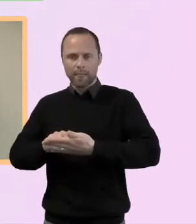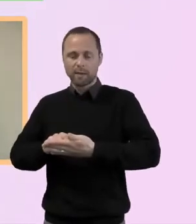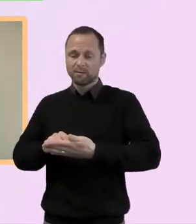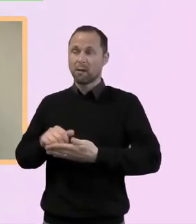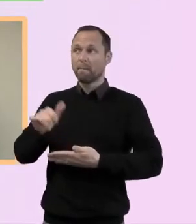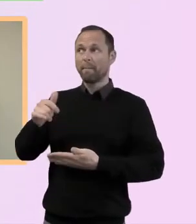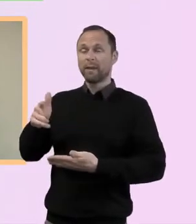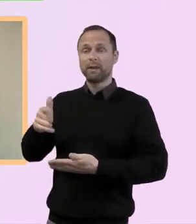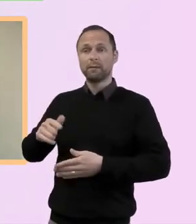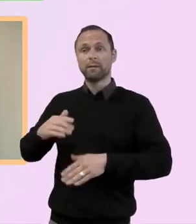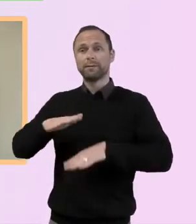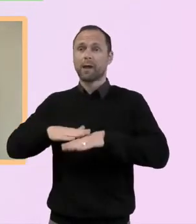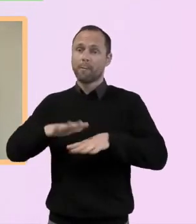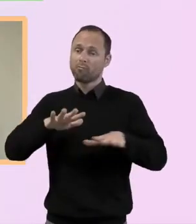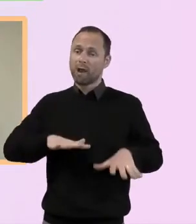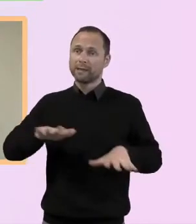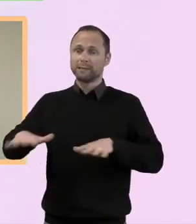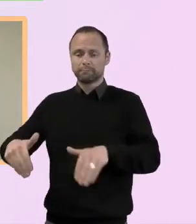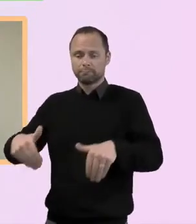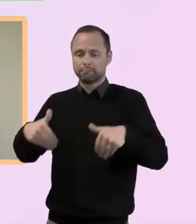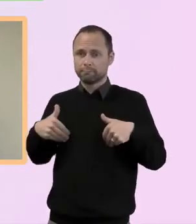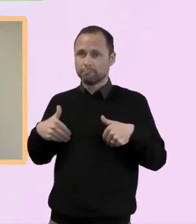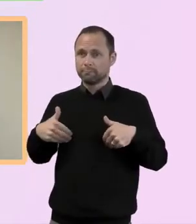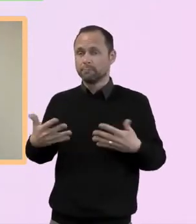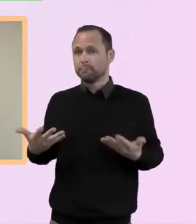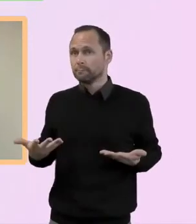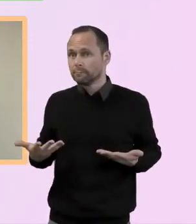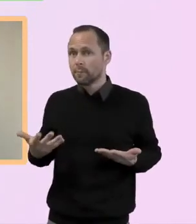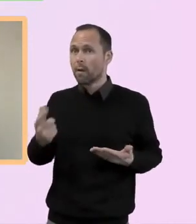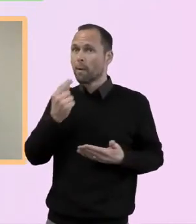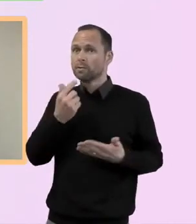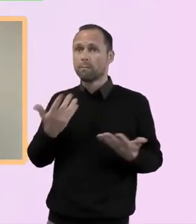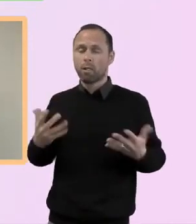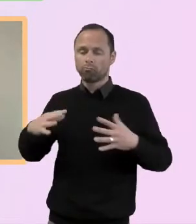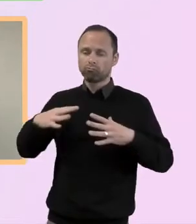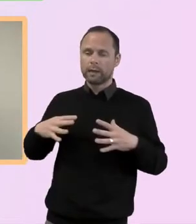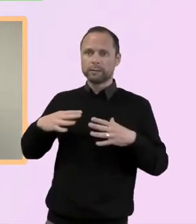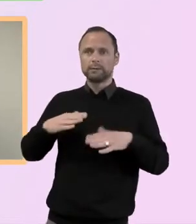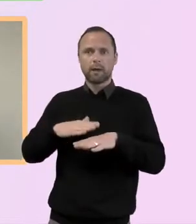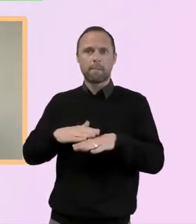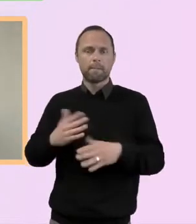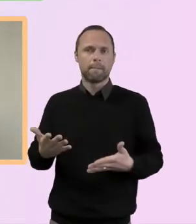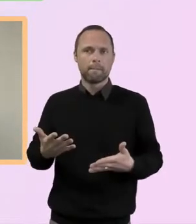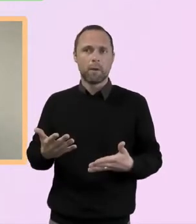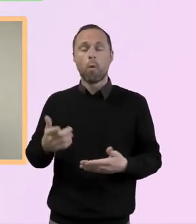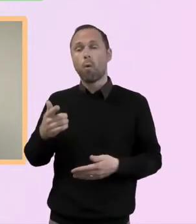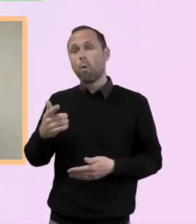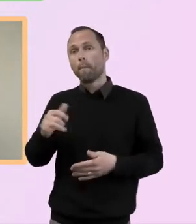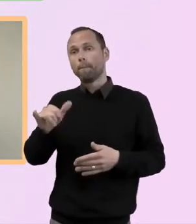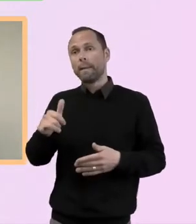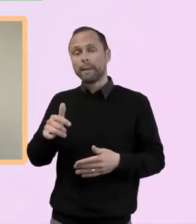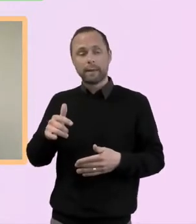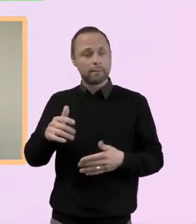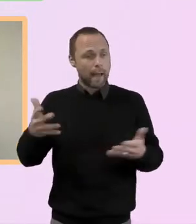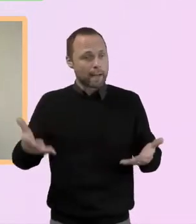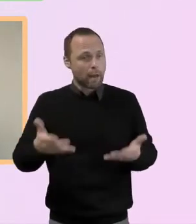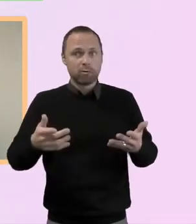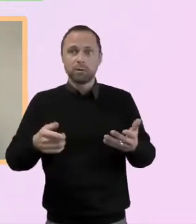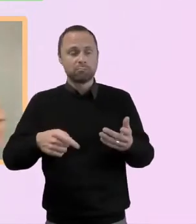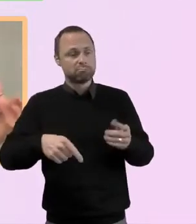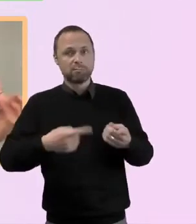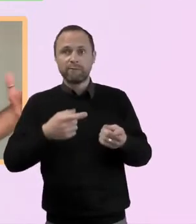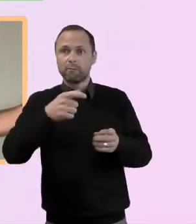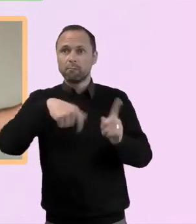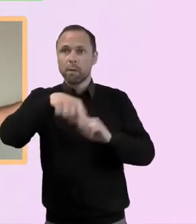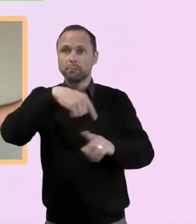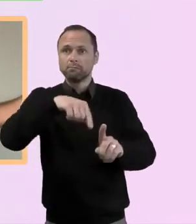but it might be actually what for this next season, you might as a leader need to encourage somebody else who's feeling rested, who's feeling ready to go